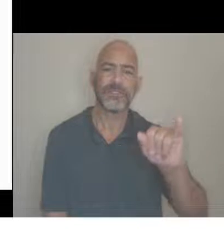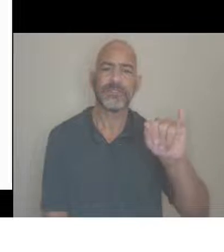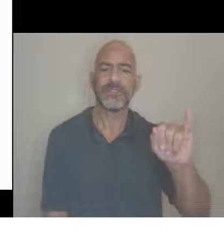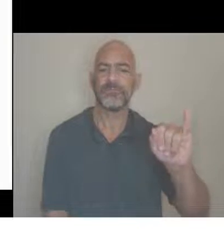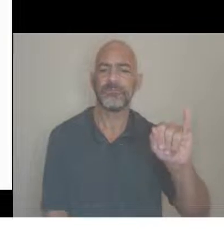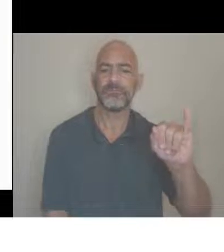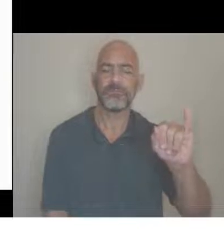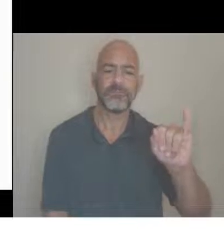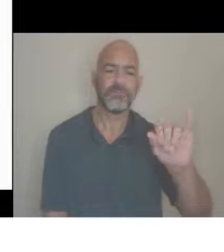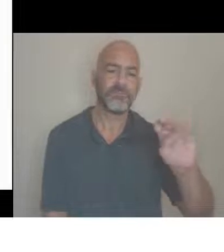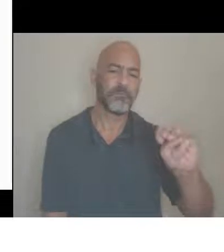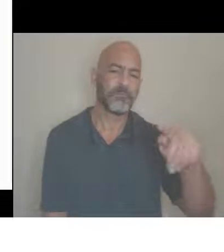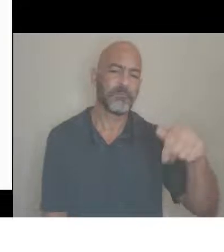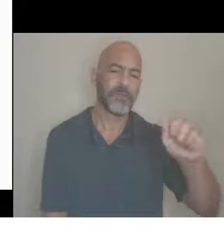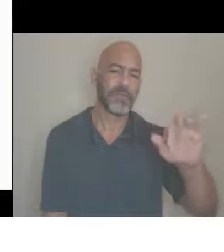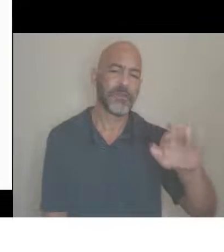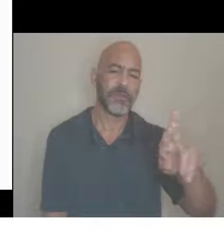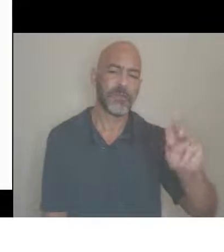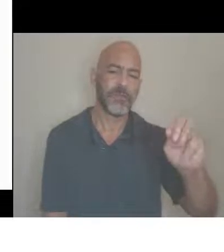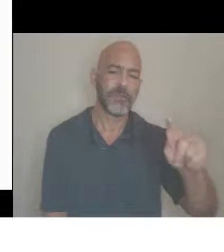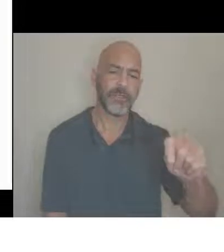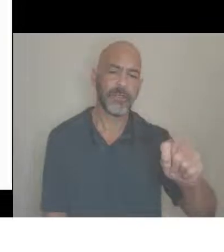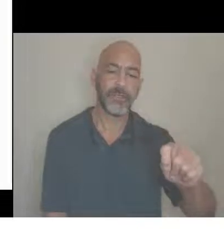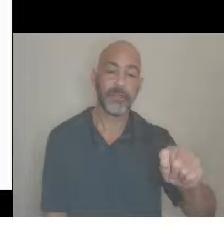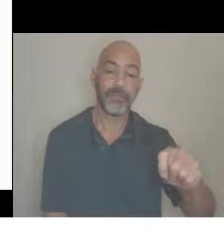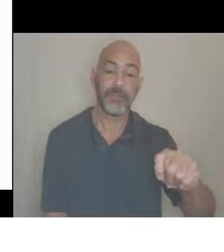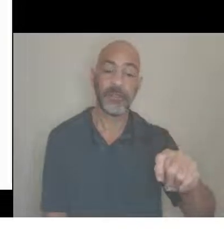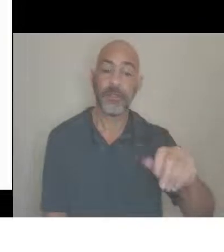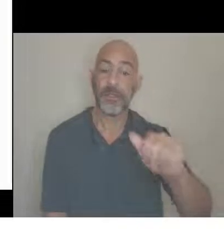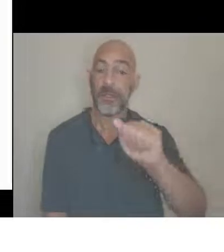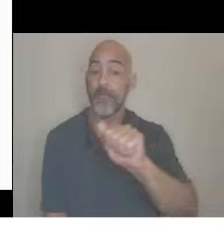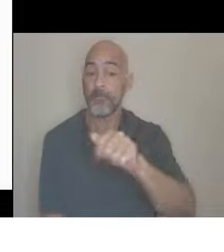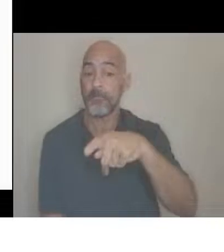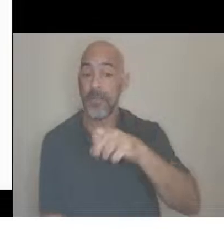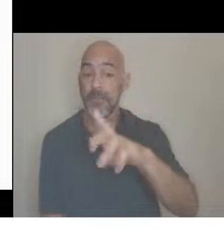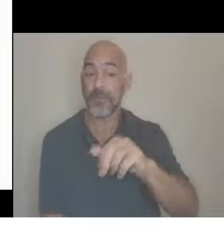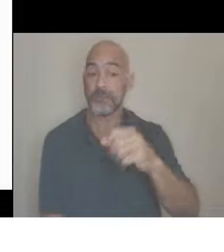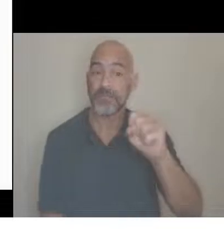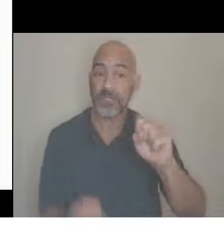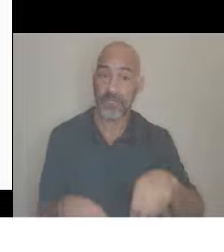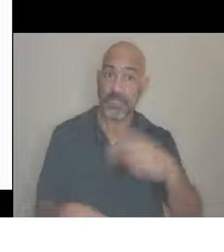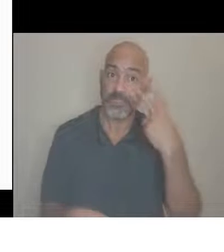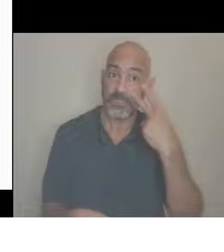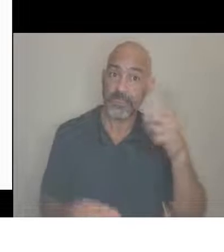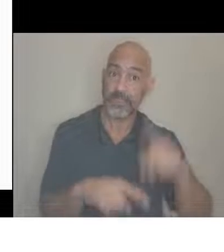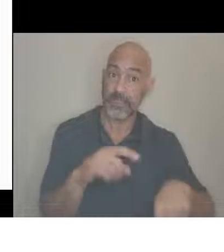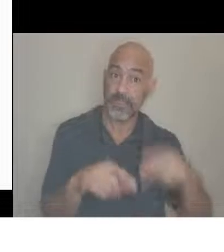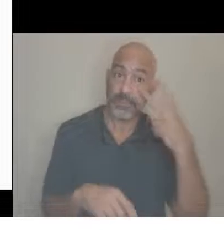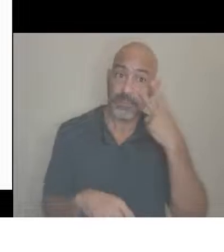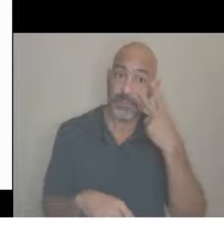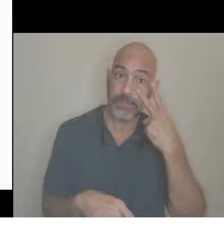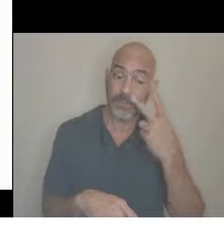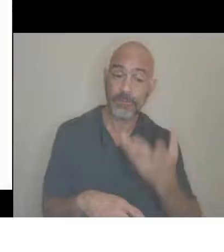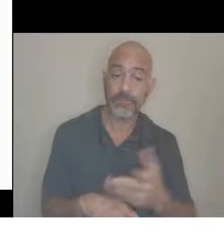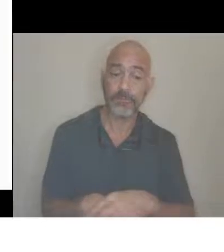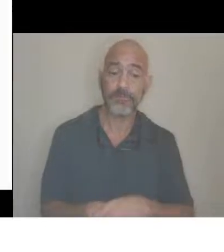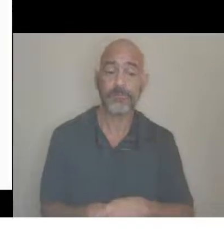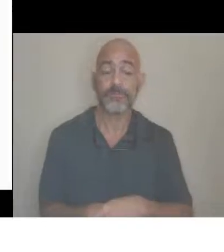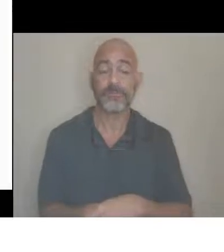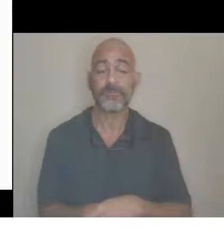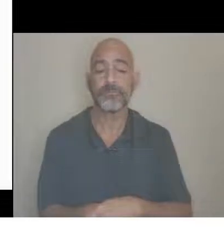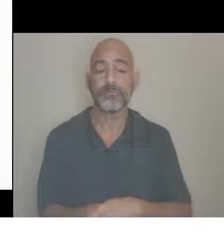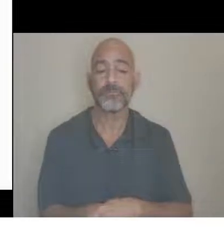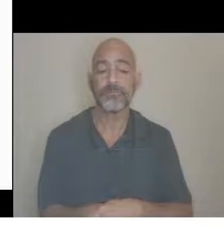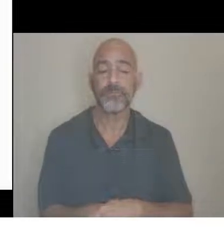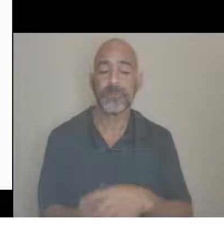apparent or non-apparent, that's when we were talking about whether you can see it or not see it. And then, when we're talking about those parking